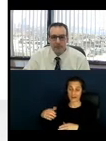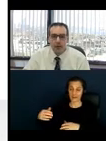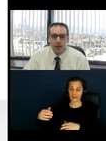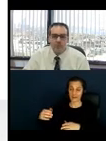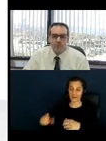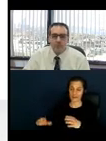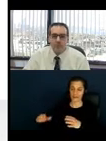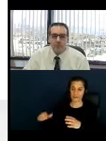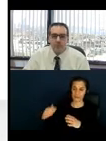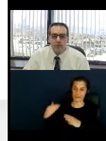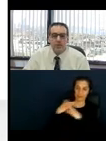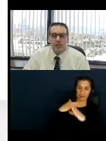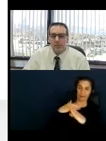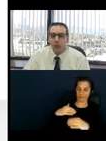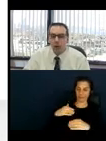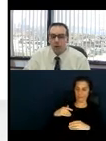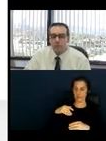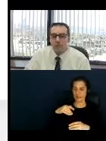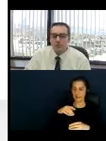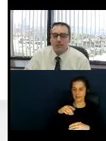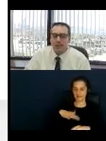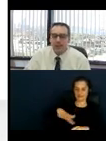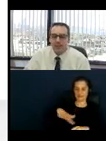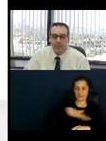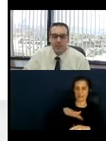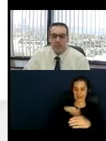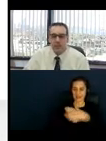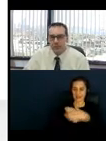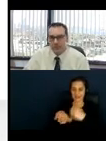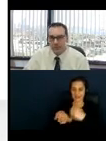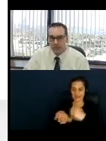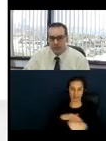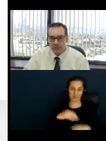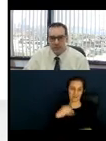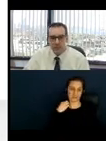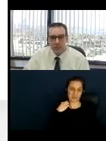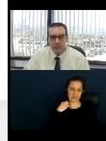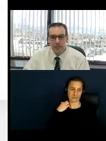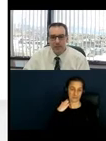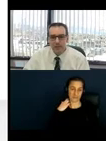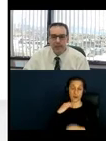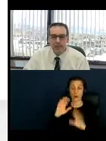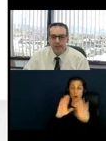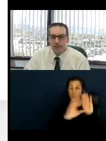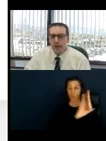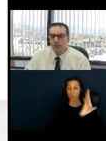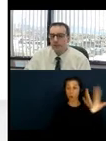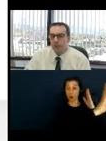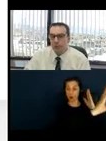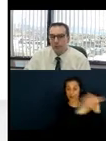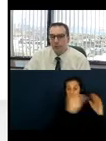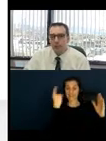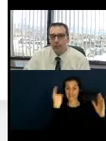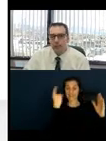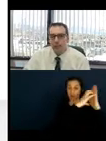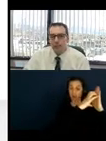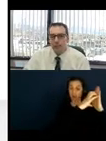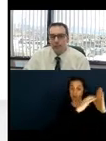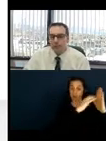For objects projecting from walls with their leading edges between 27 inches and 80 inches off the floor,